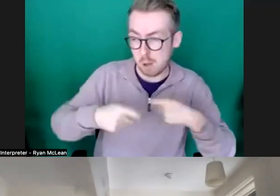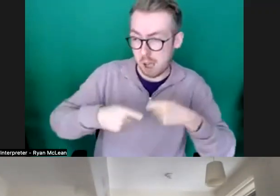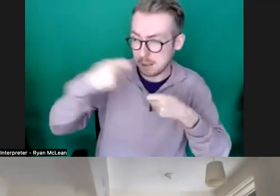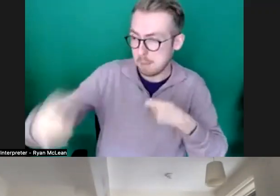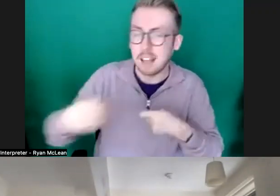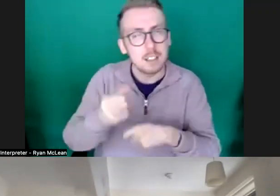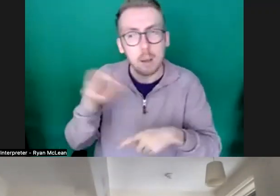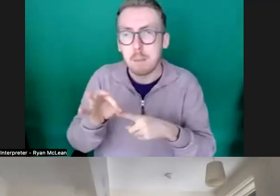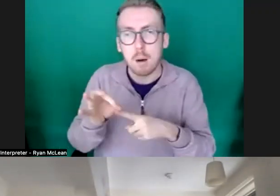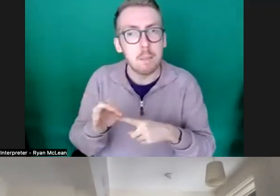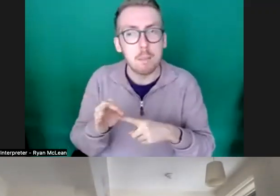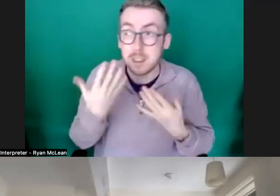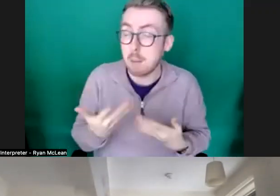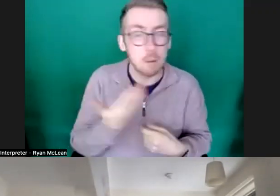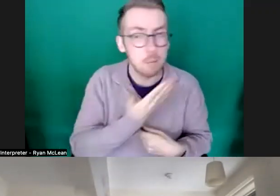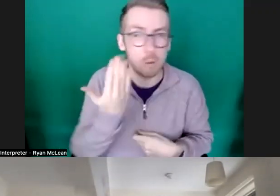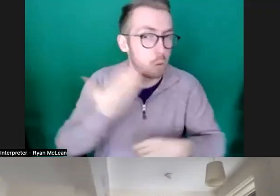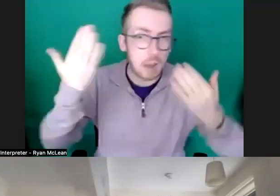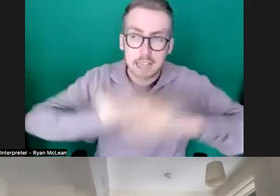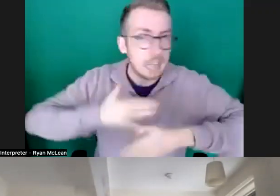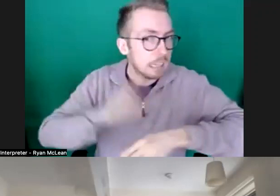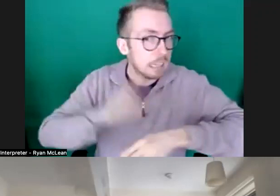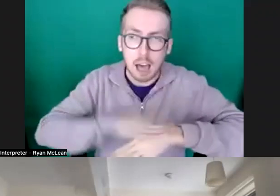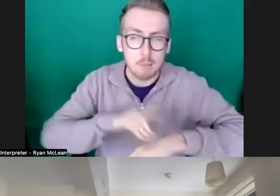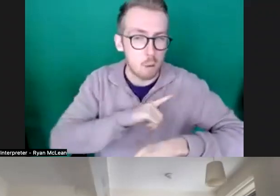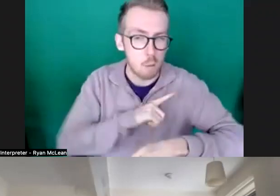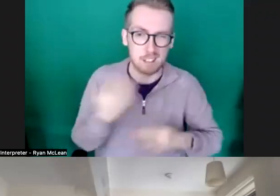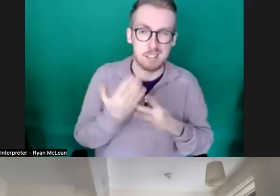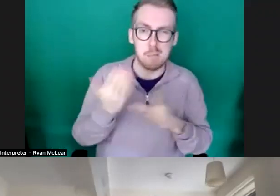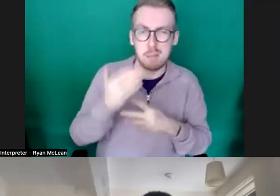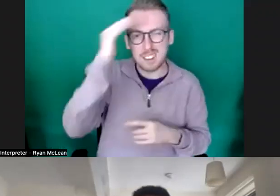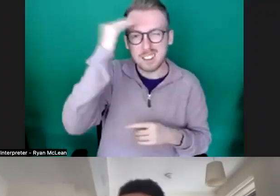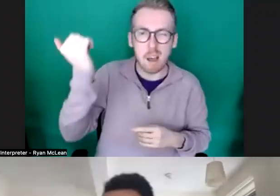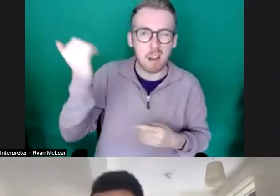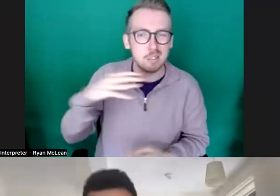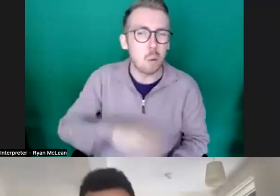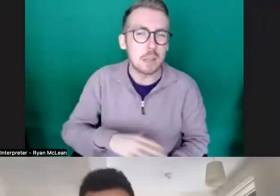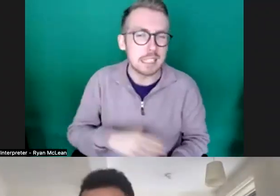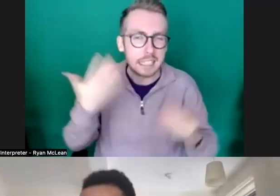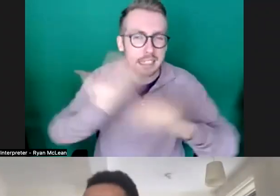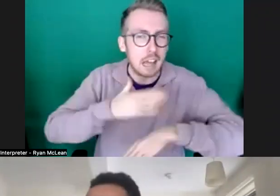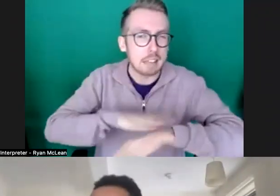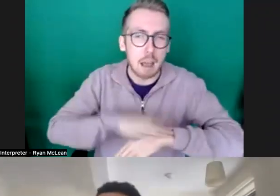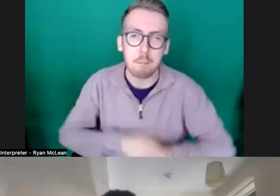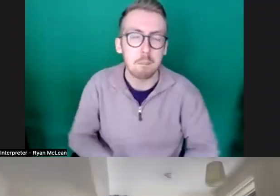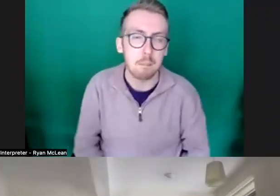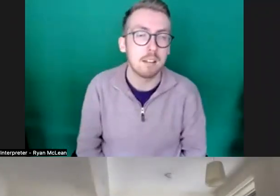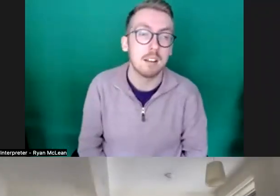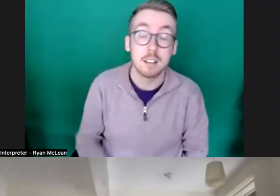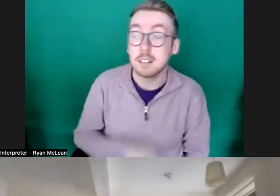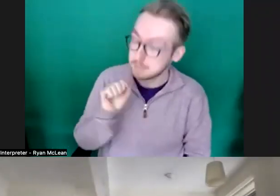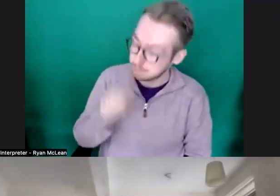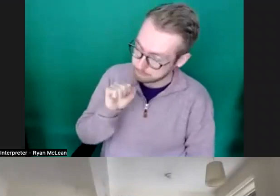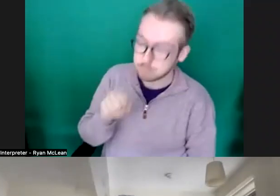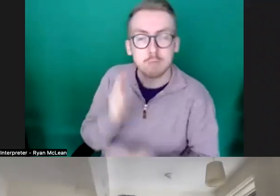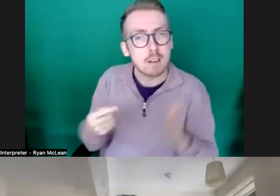presently we don't do any nighttime stuff because we're just in the middle of summer yeah and i think that's a really important